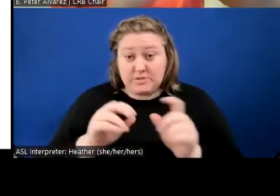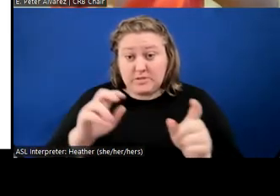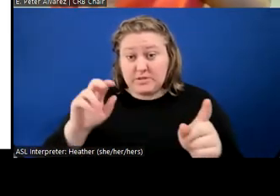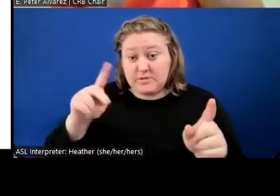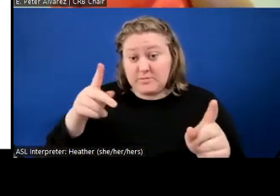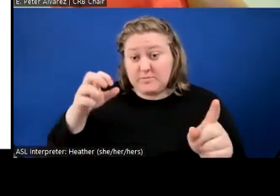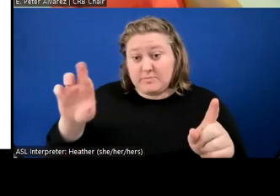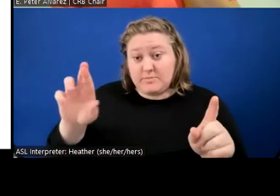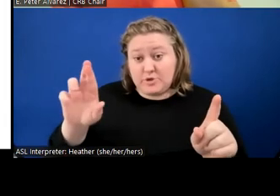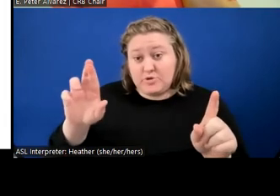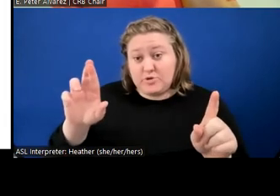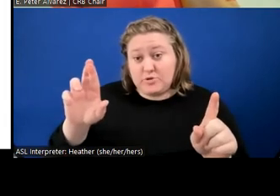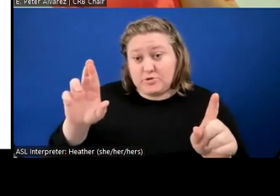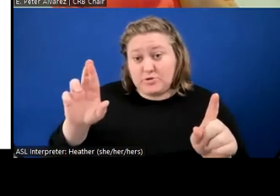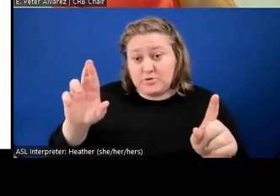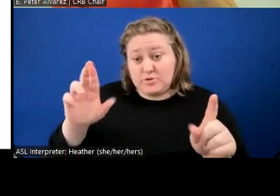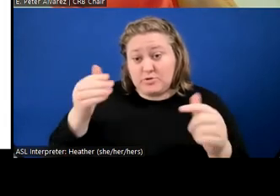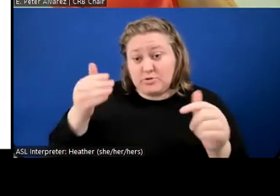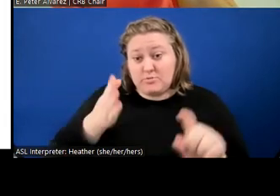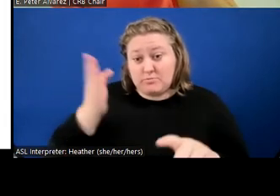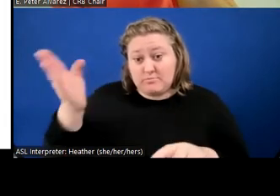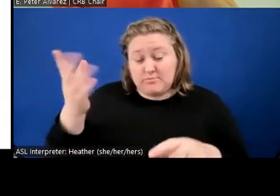community meeting.